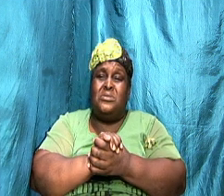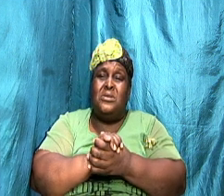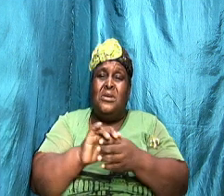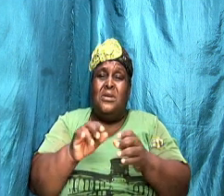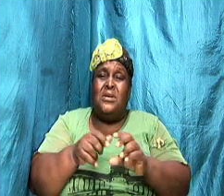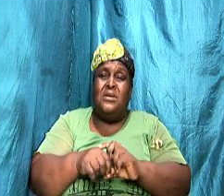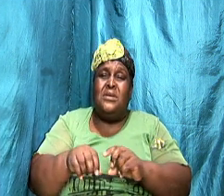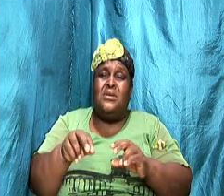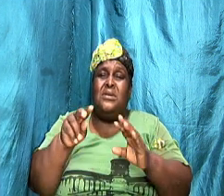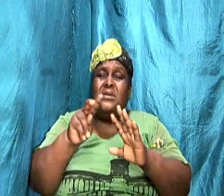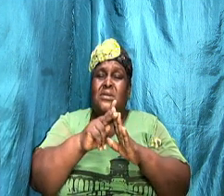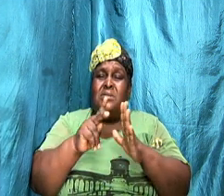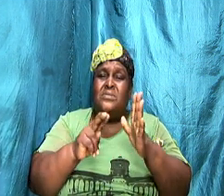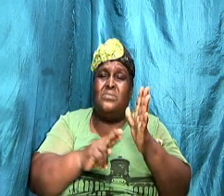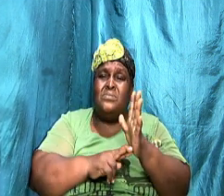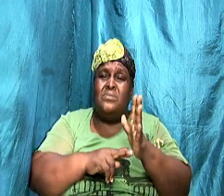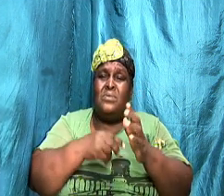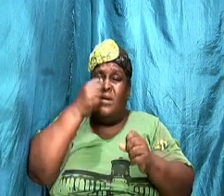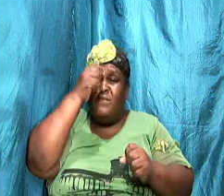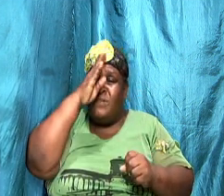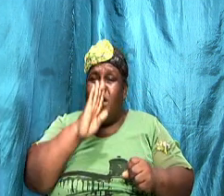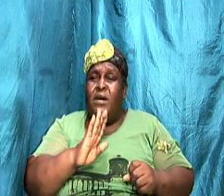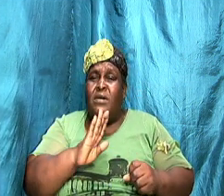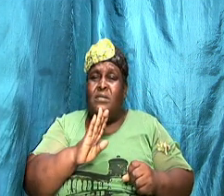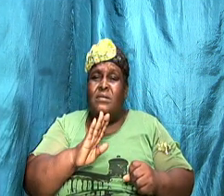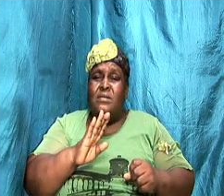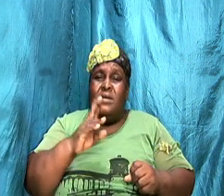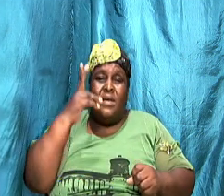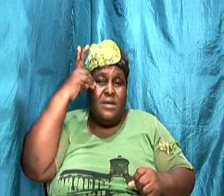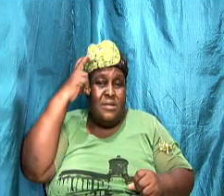and the devil is against it let me tell you something